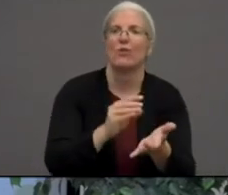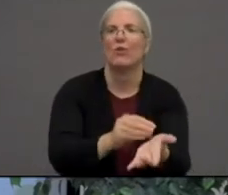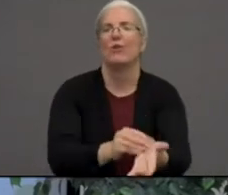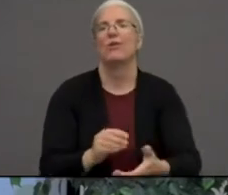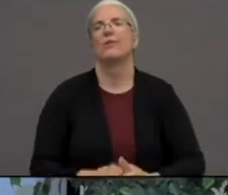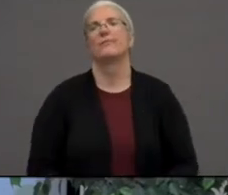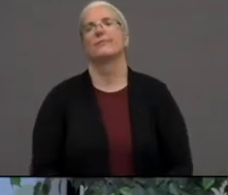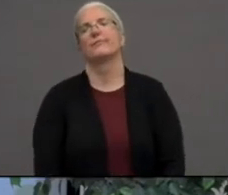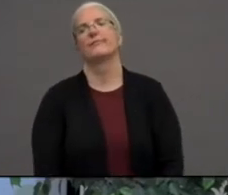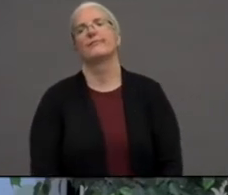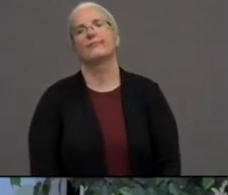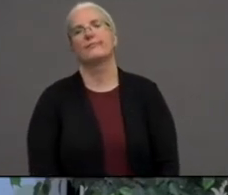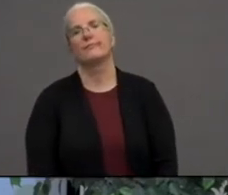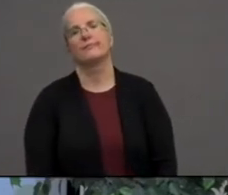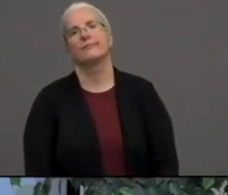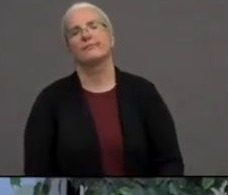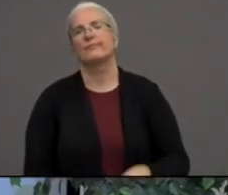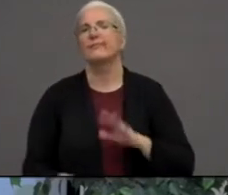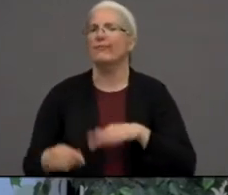running together now,